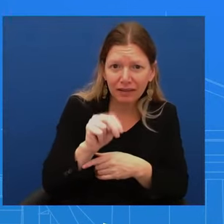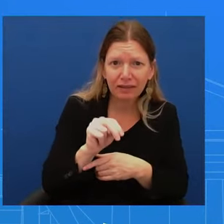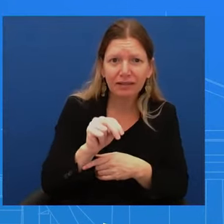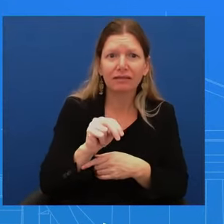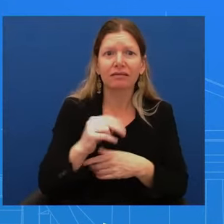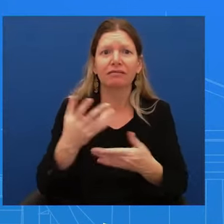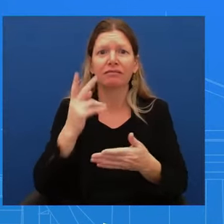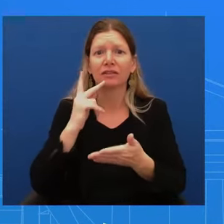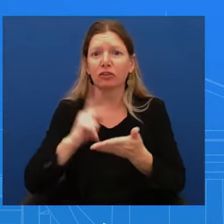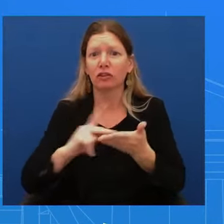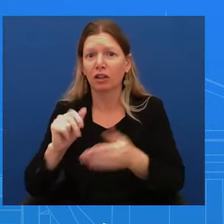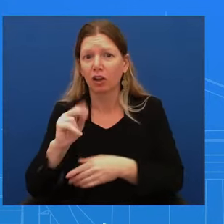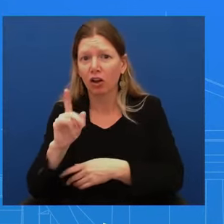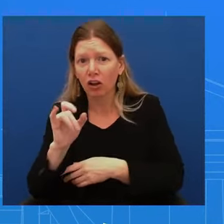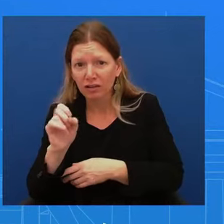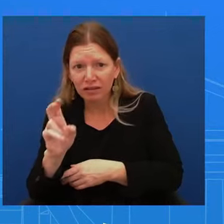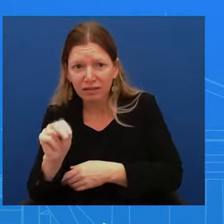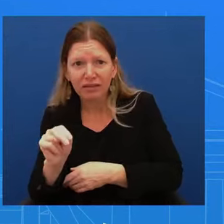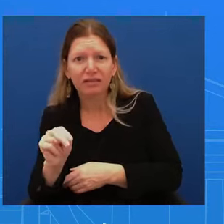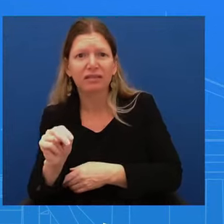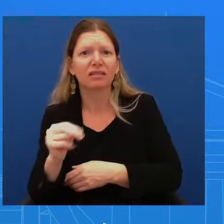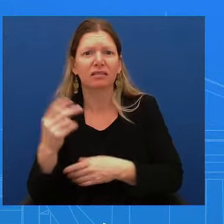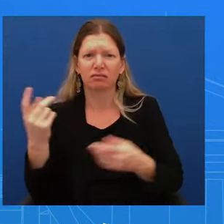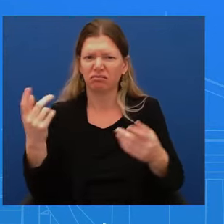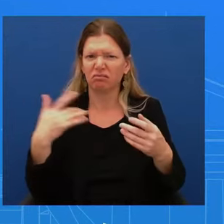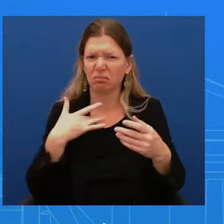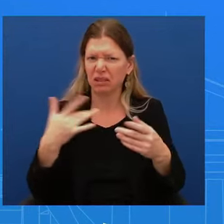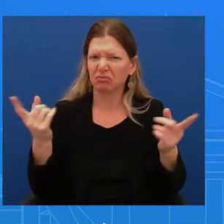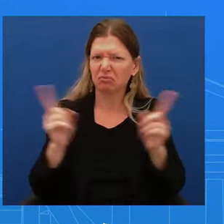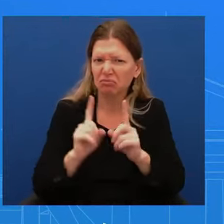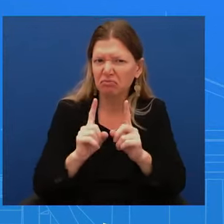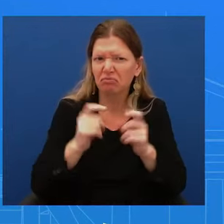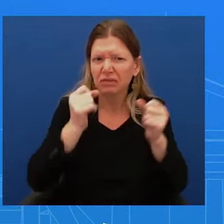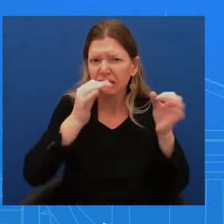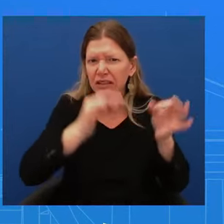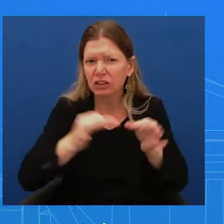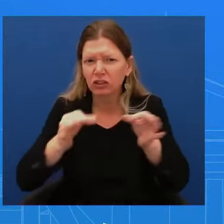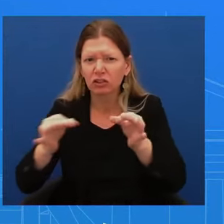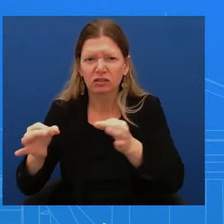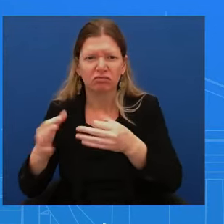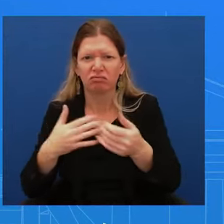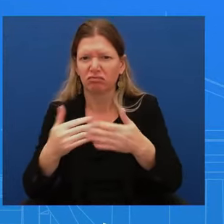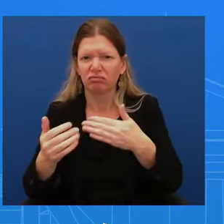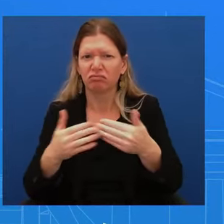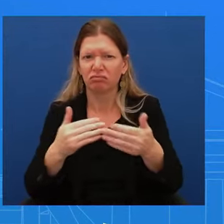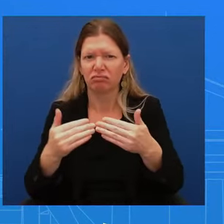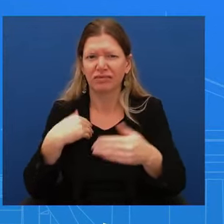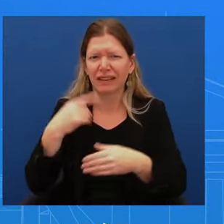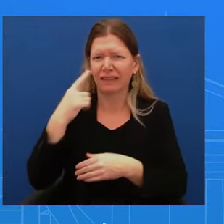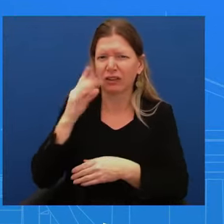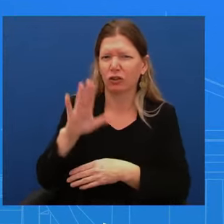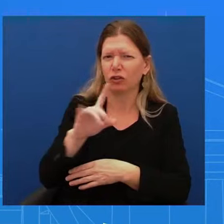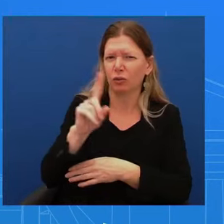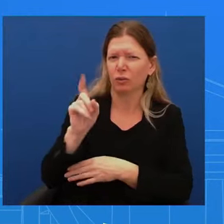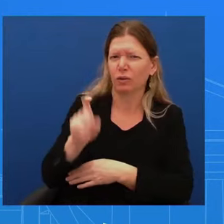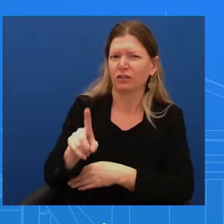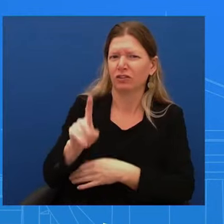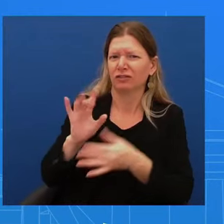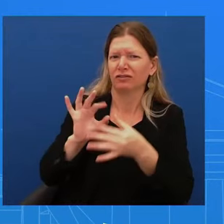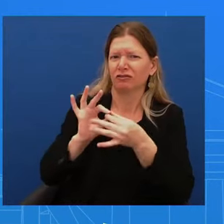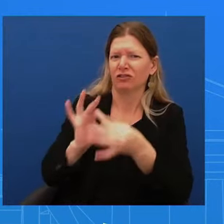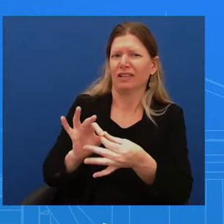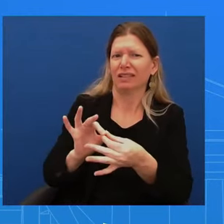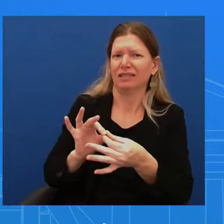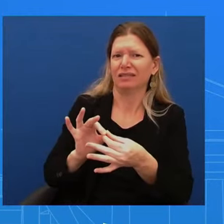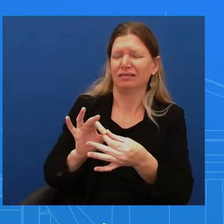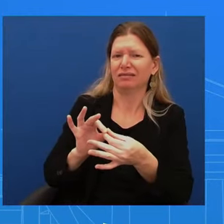happened on the 1st of January, if you'll bear with me, because I think your question really gets to a bigger issue. And I'd like to just, if I could, with Karine's permission, I just want to